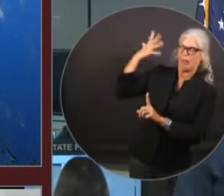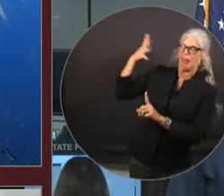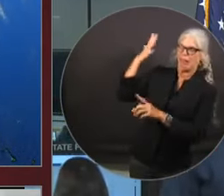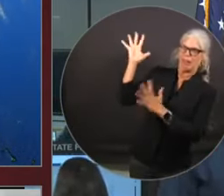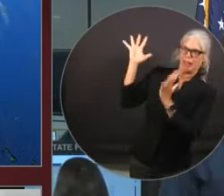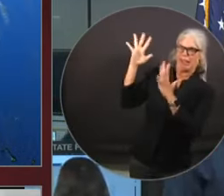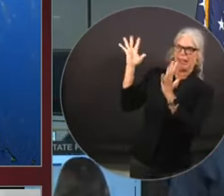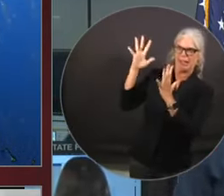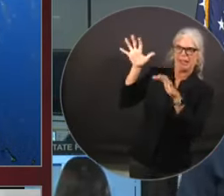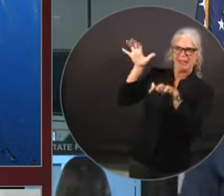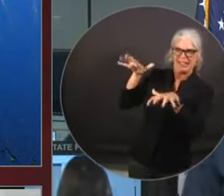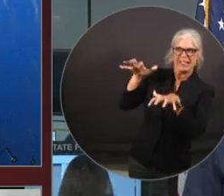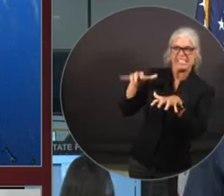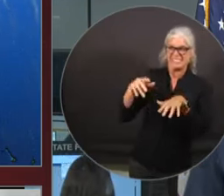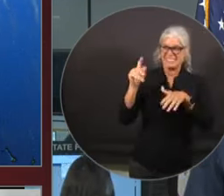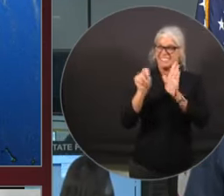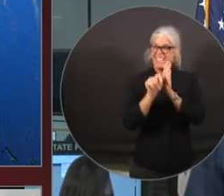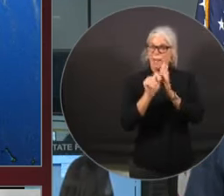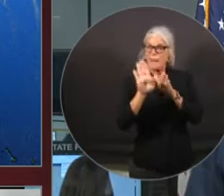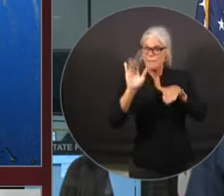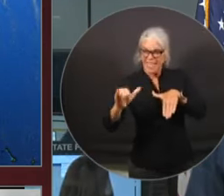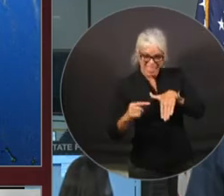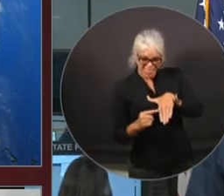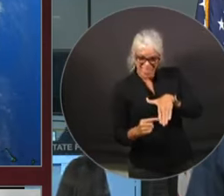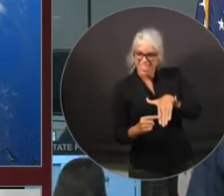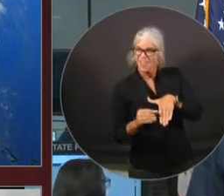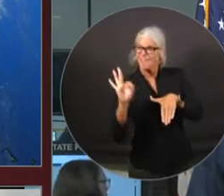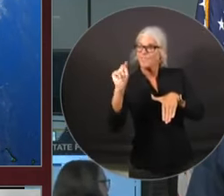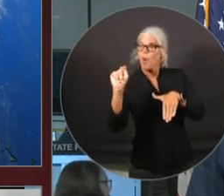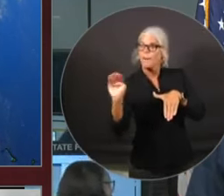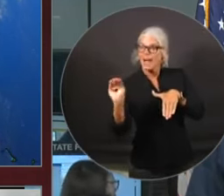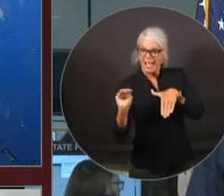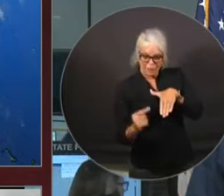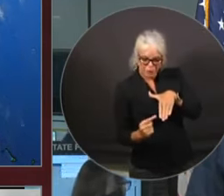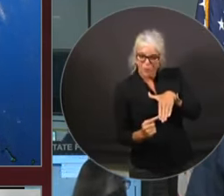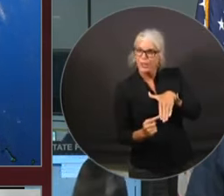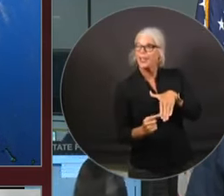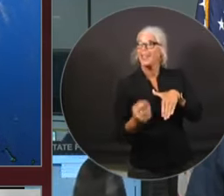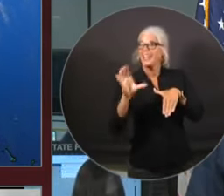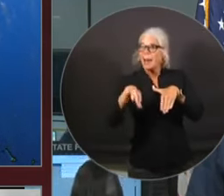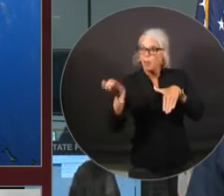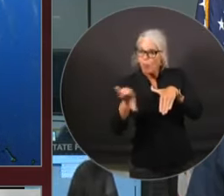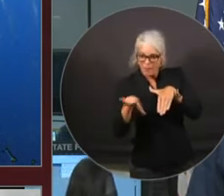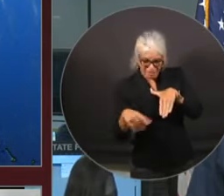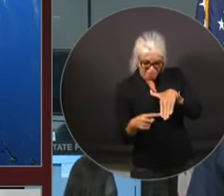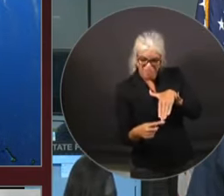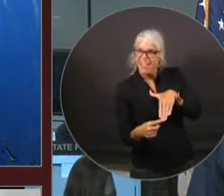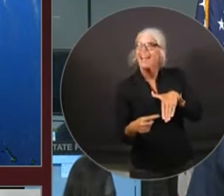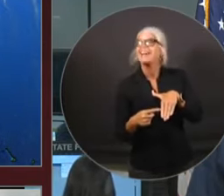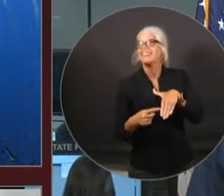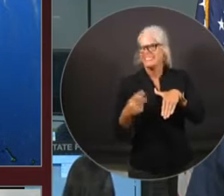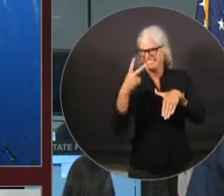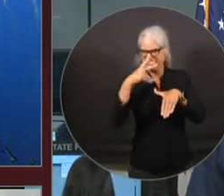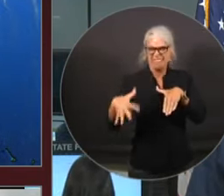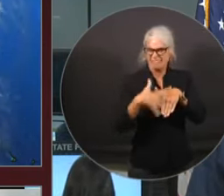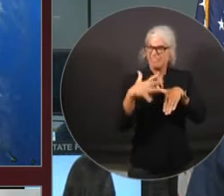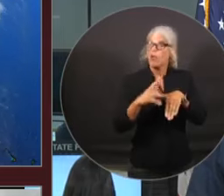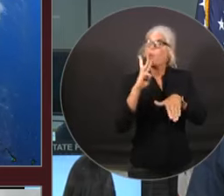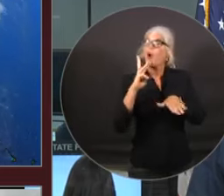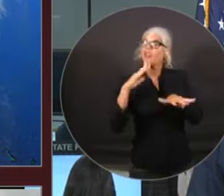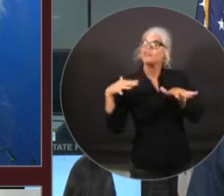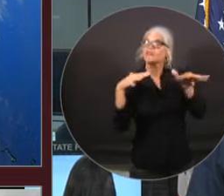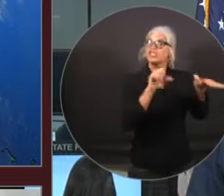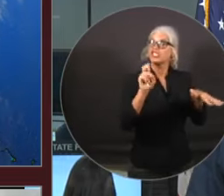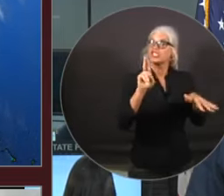south of Tampa Bay all the way down to Fort Myers and Naples, that there is storm surge of about two feet, that they have had several inches of rain,